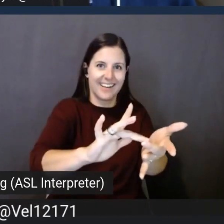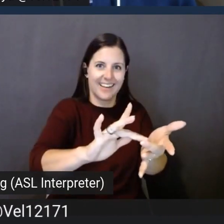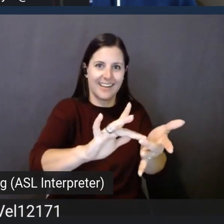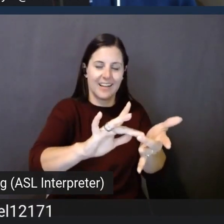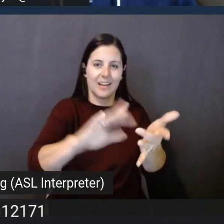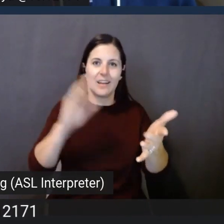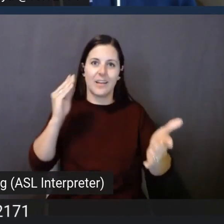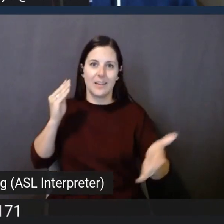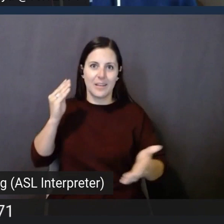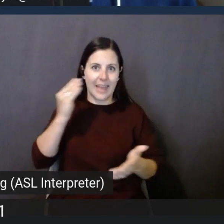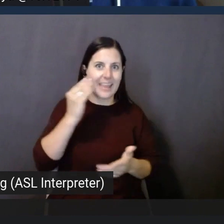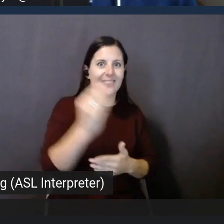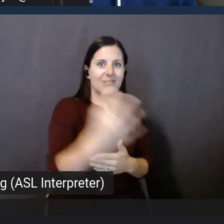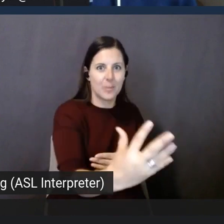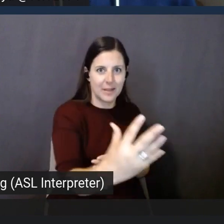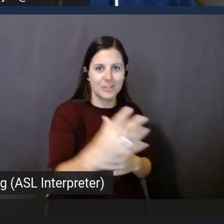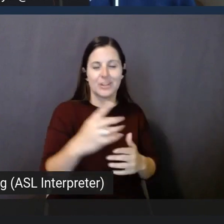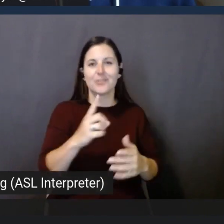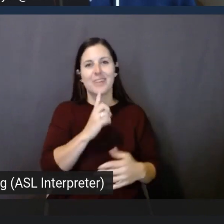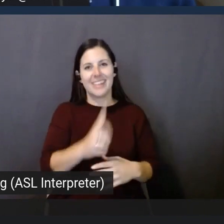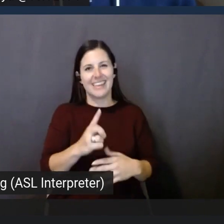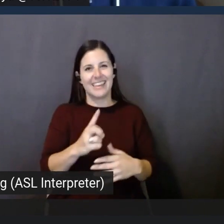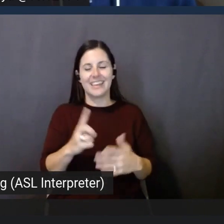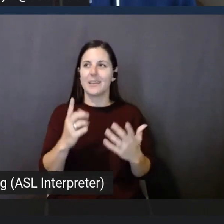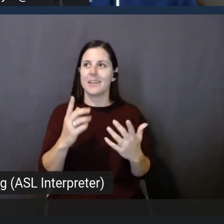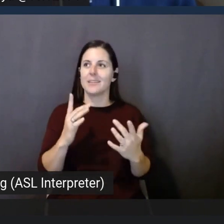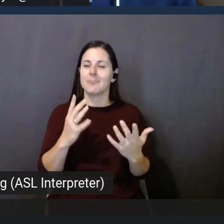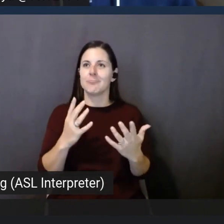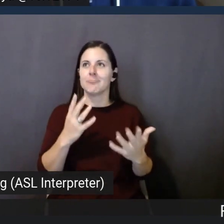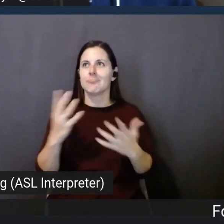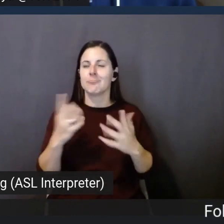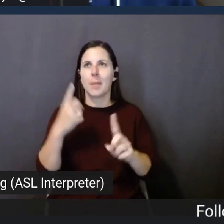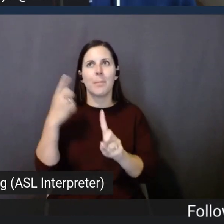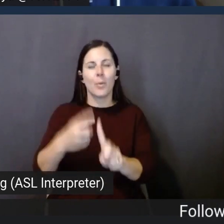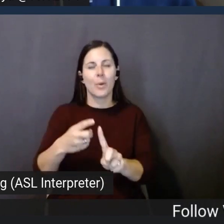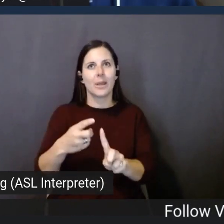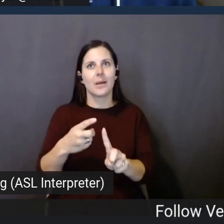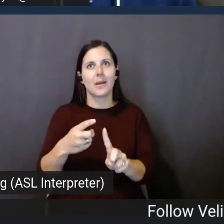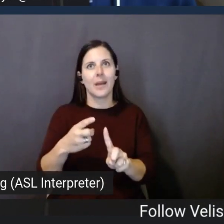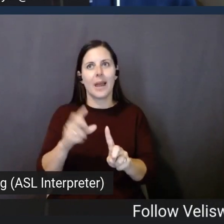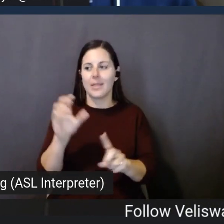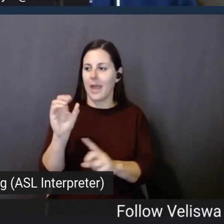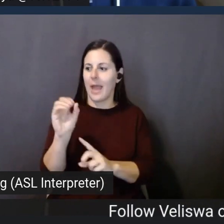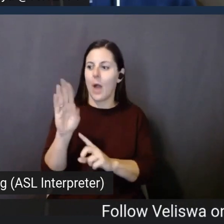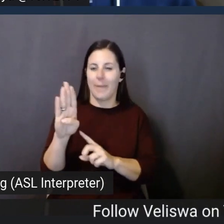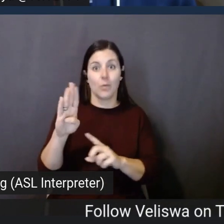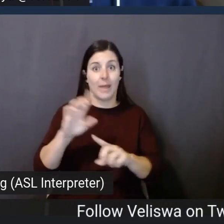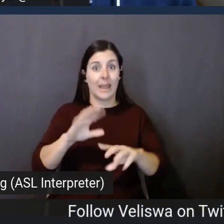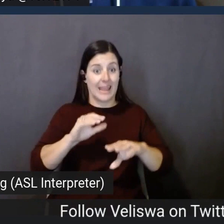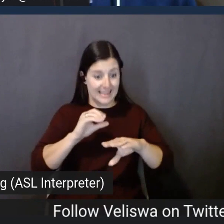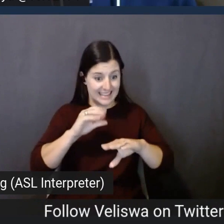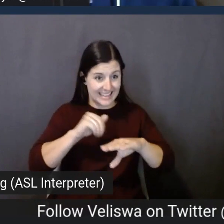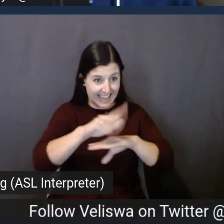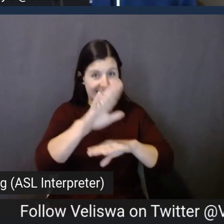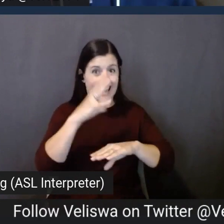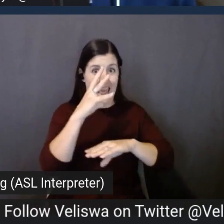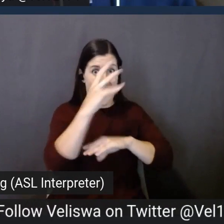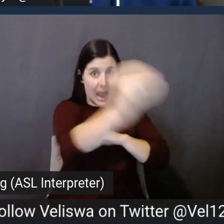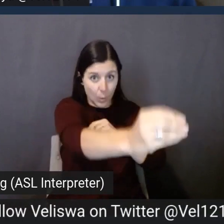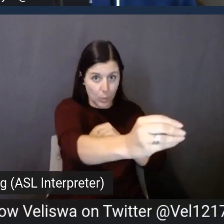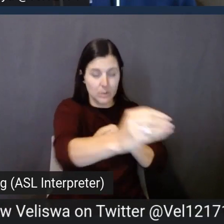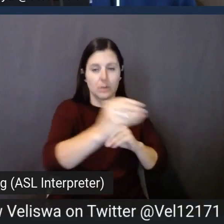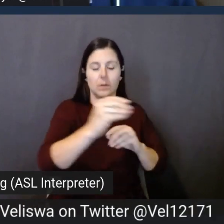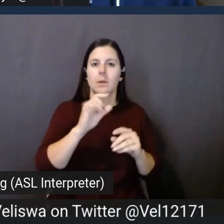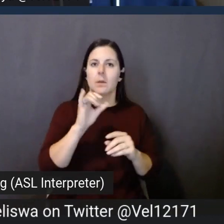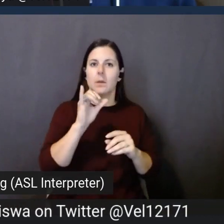relation lifecycle, right? Because, you know, to your point, these kinds of outbound communication, they're not necessarily related to a